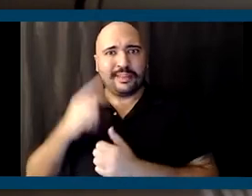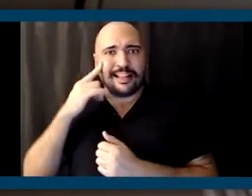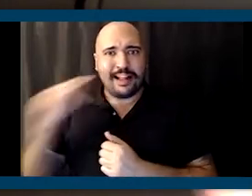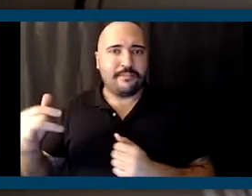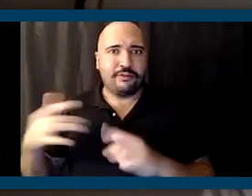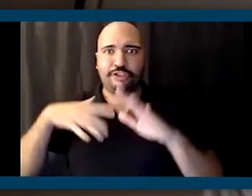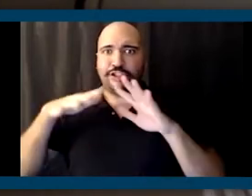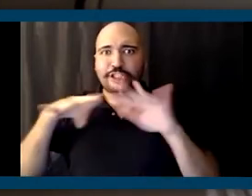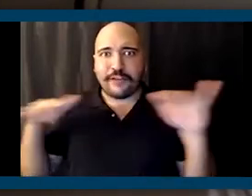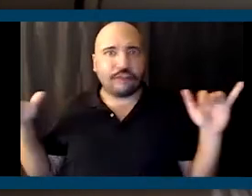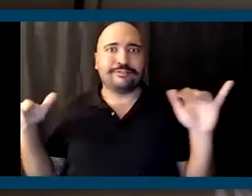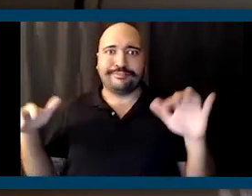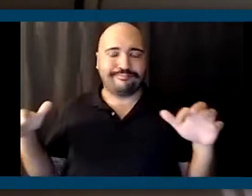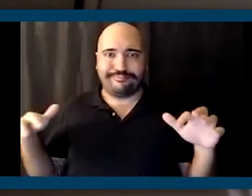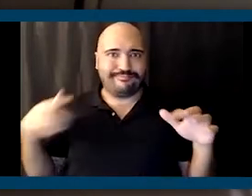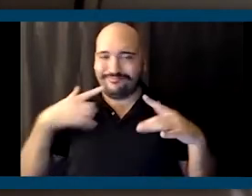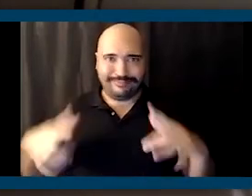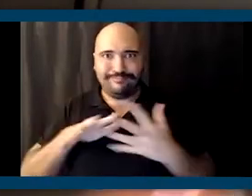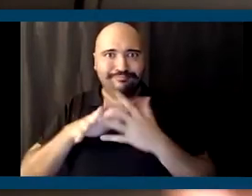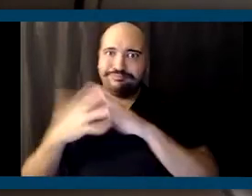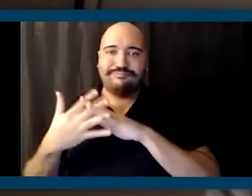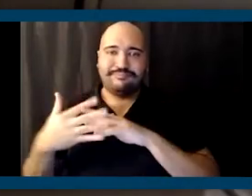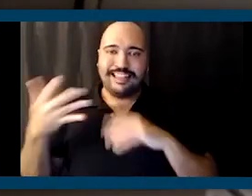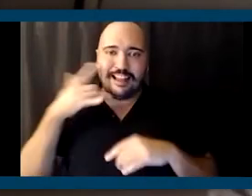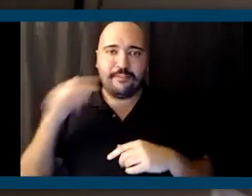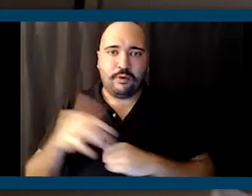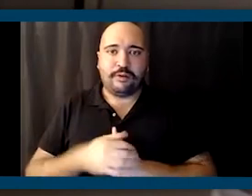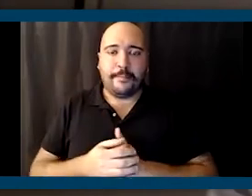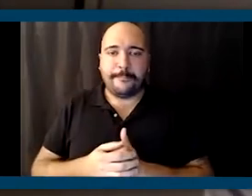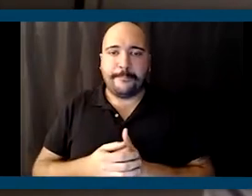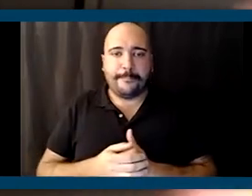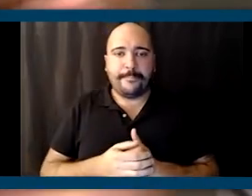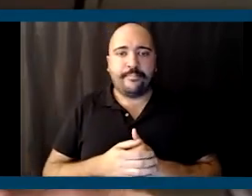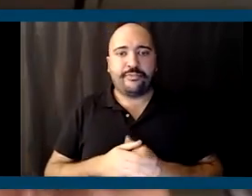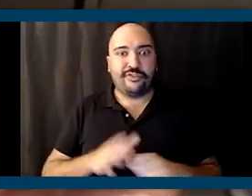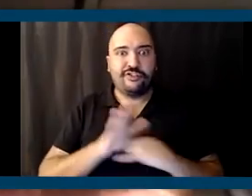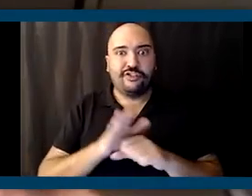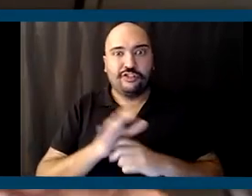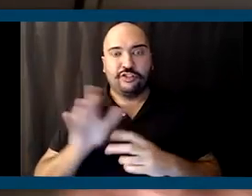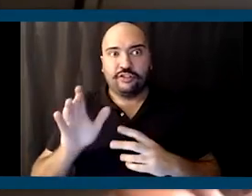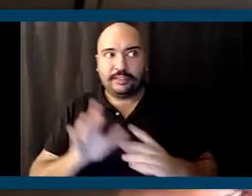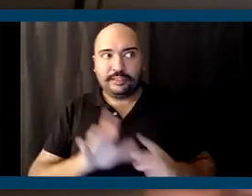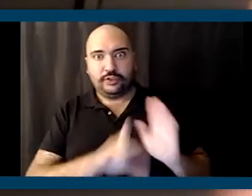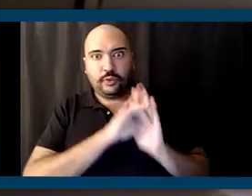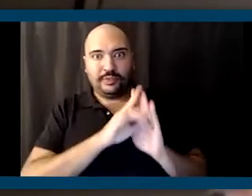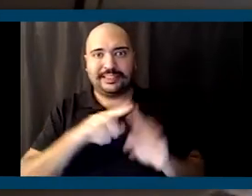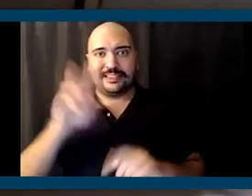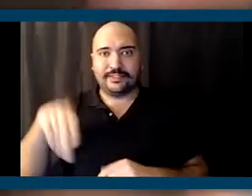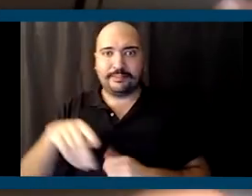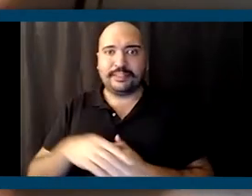diversity and plurality. And I think her selection as a VP is,